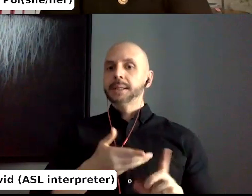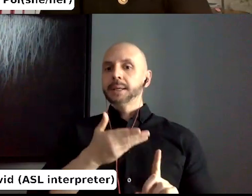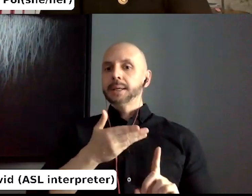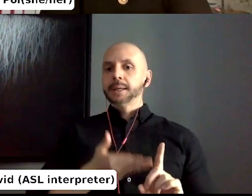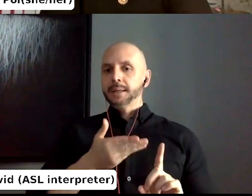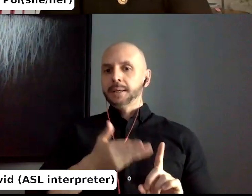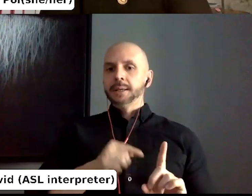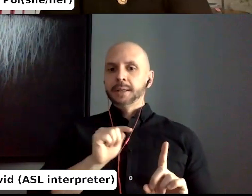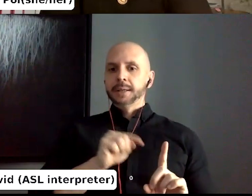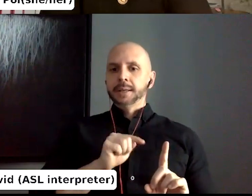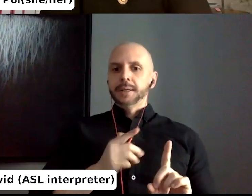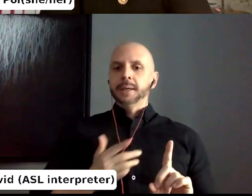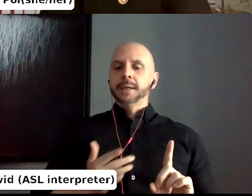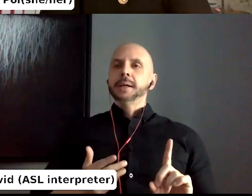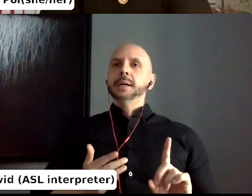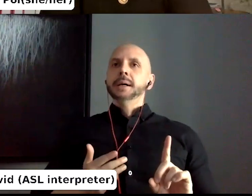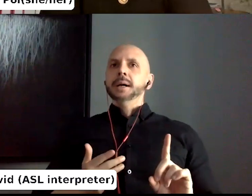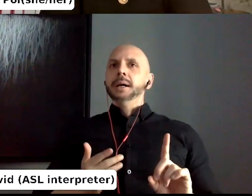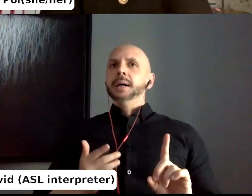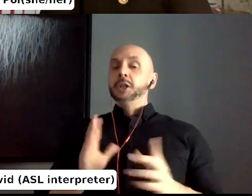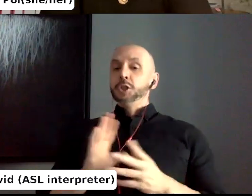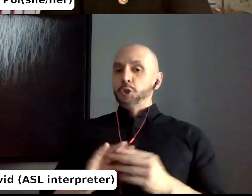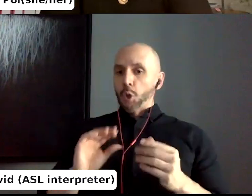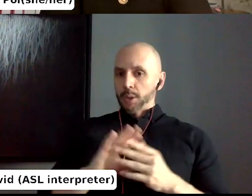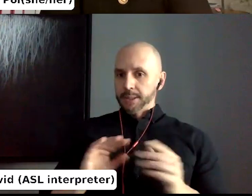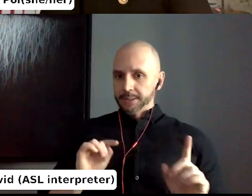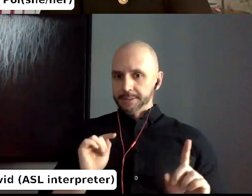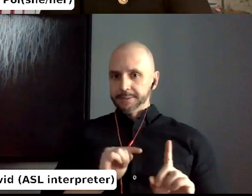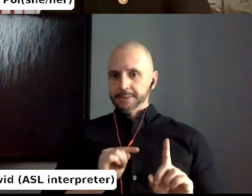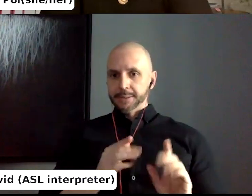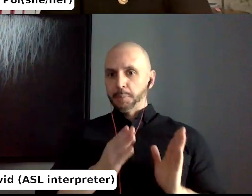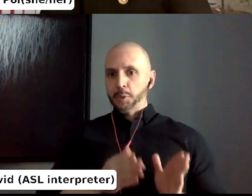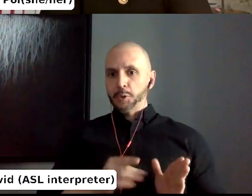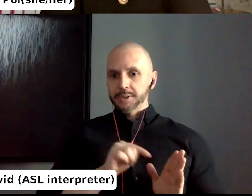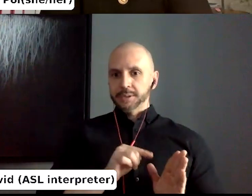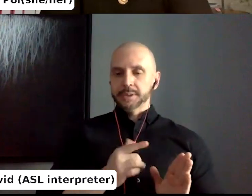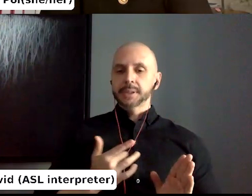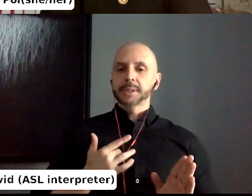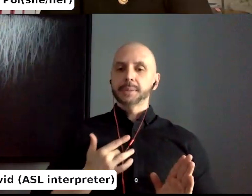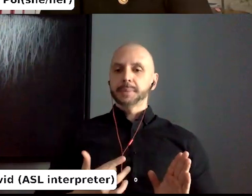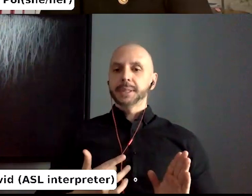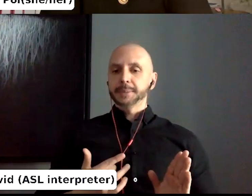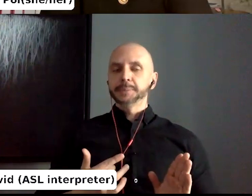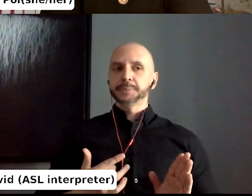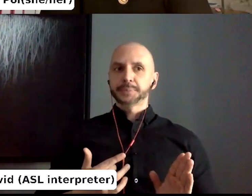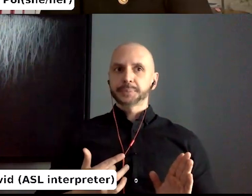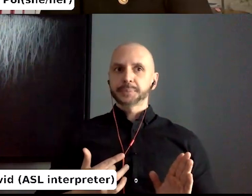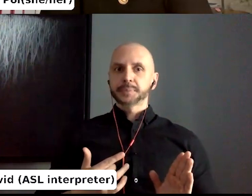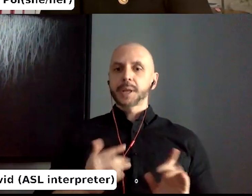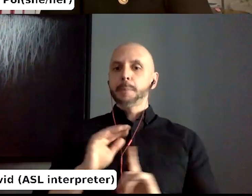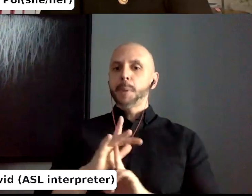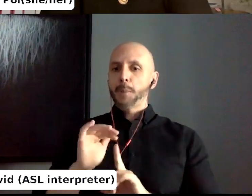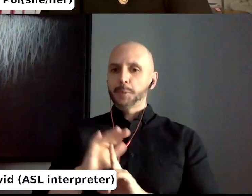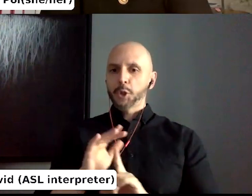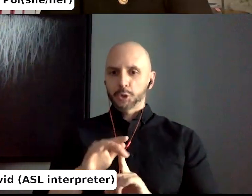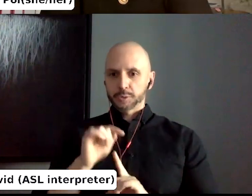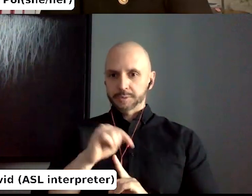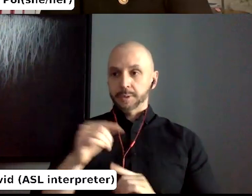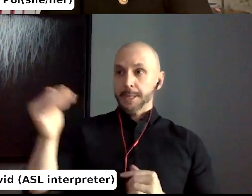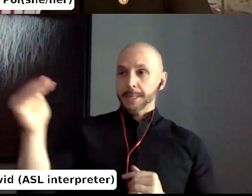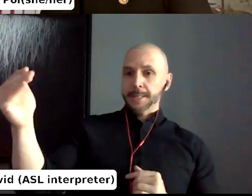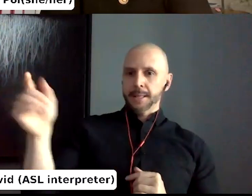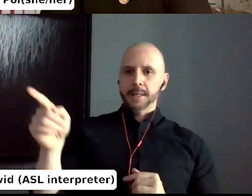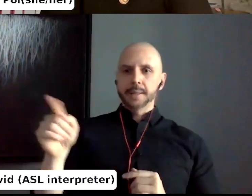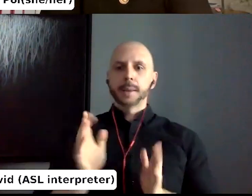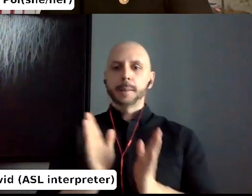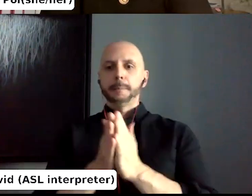trend and that is making, um, making books from paper, paper that they're, um, manufacturing